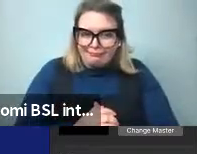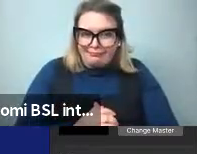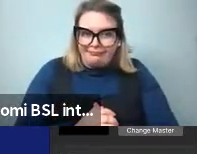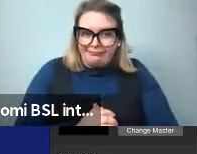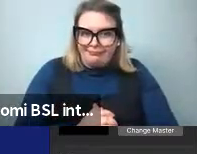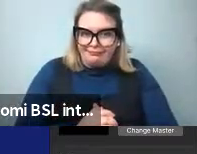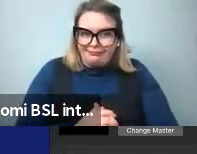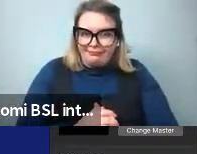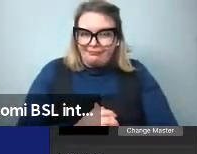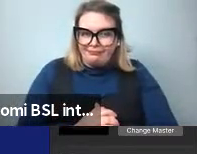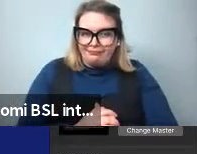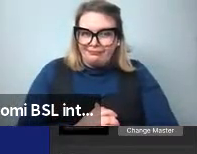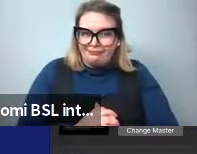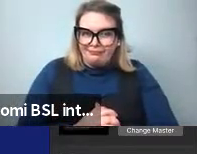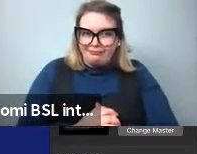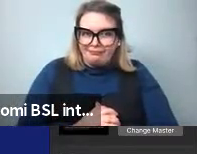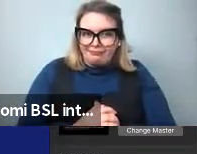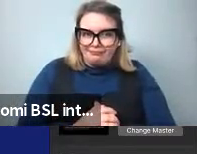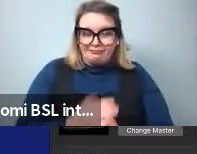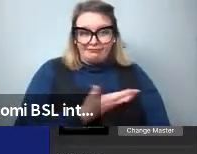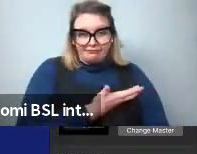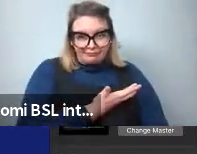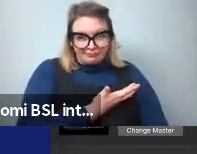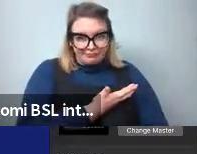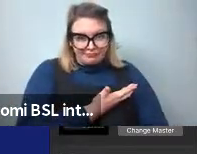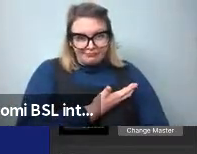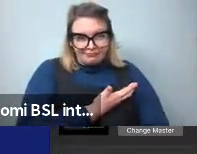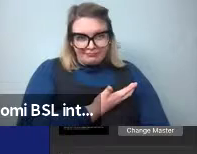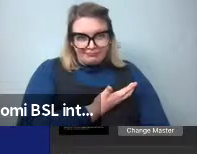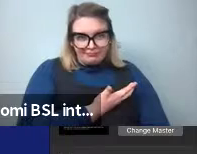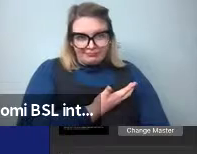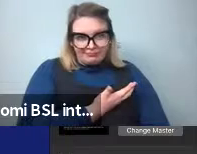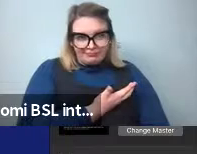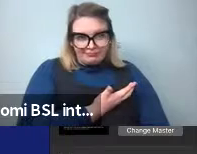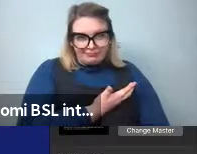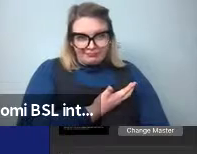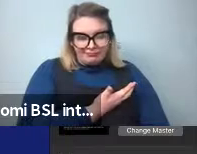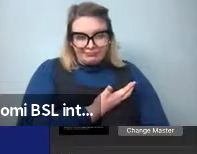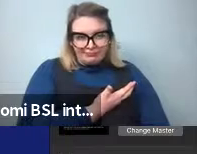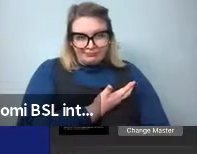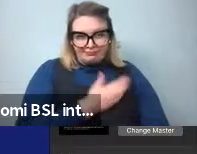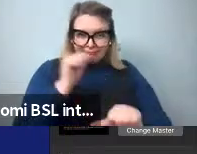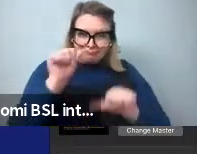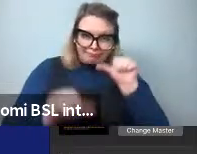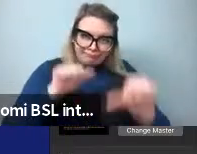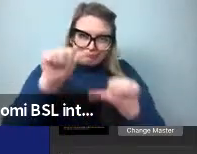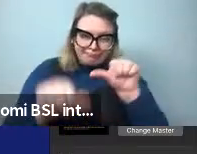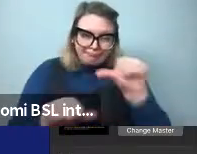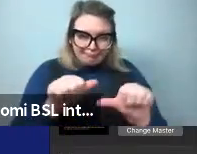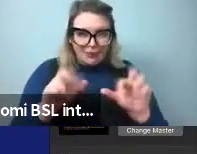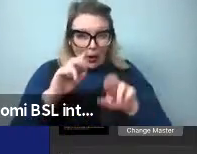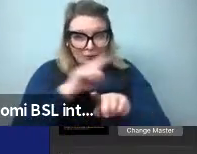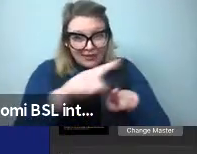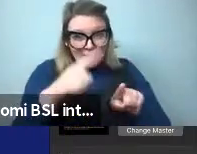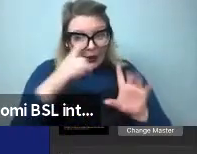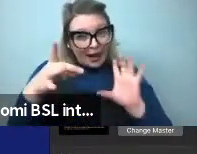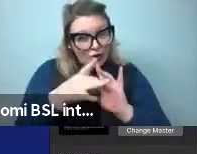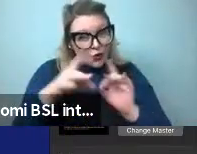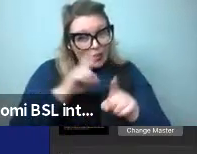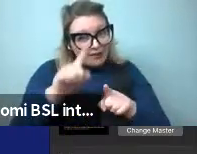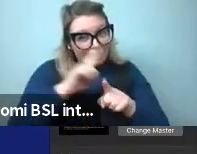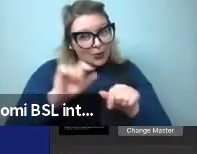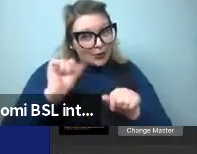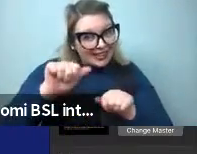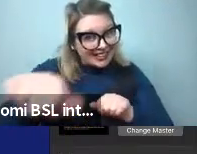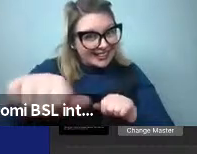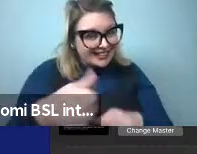Let me just give you this. So this is our kind of our general schedule, which hopefully you'll be able to join us for. So the